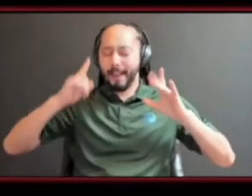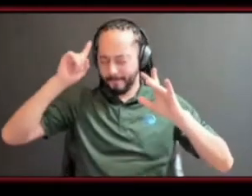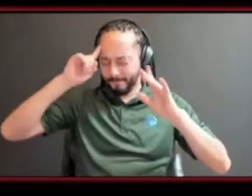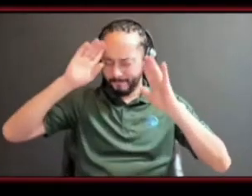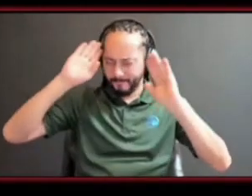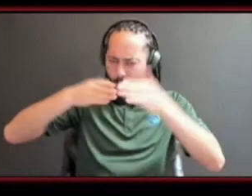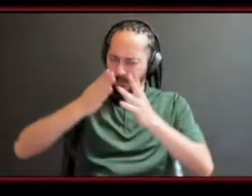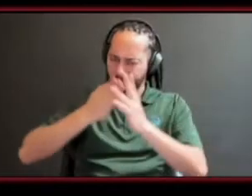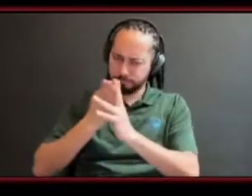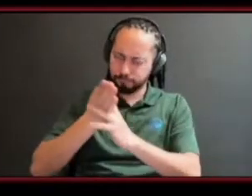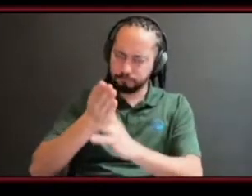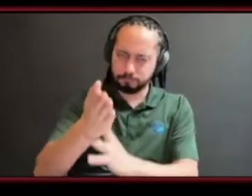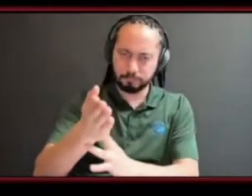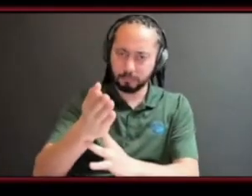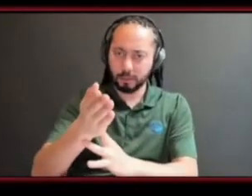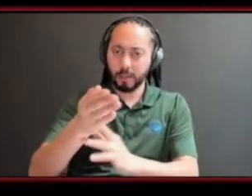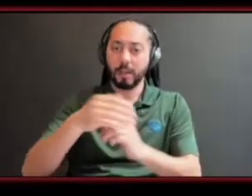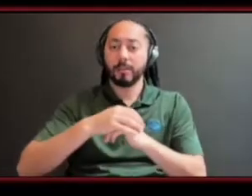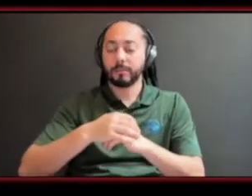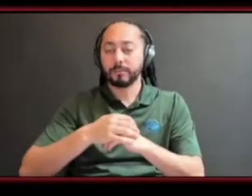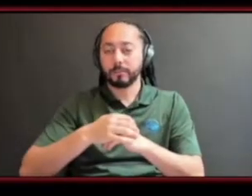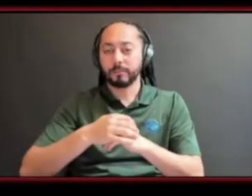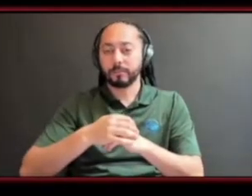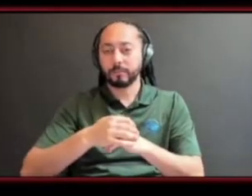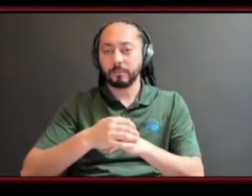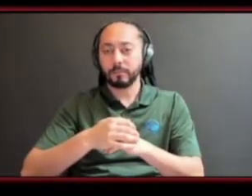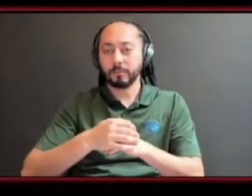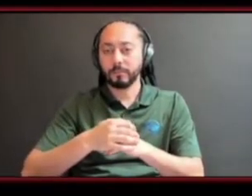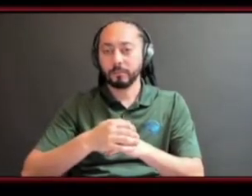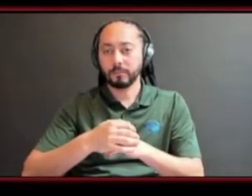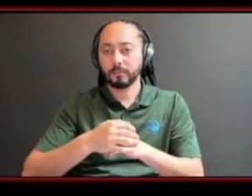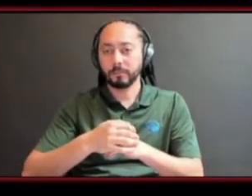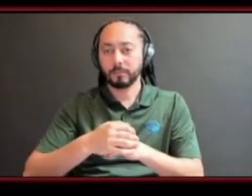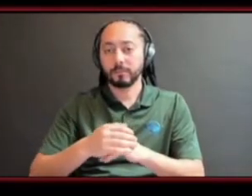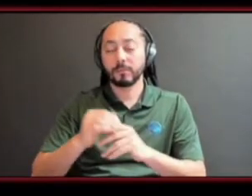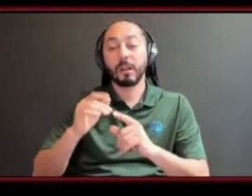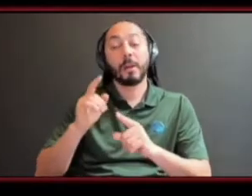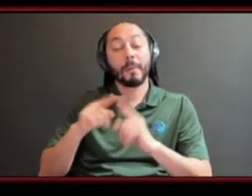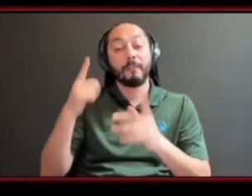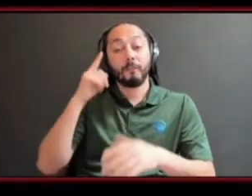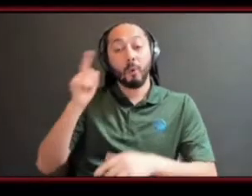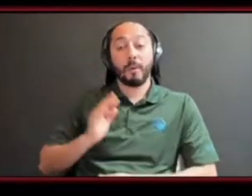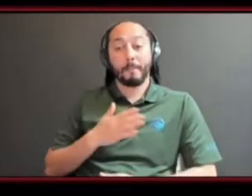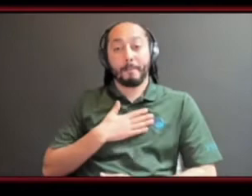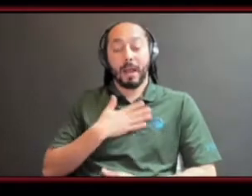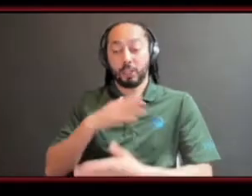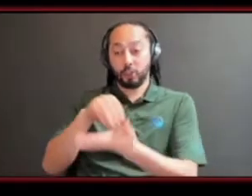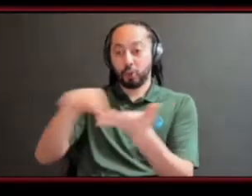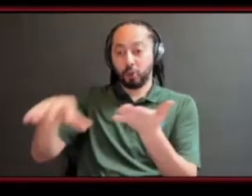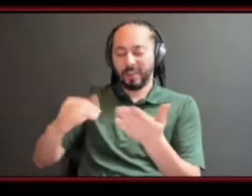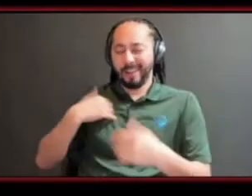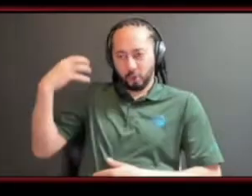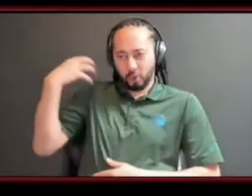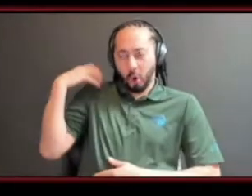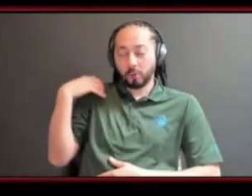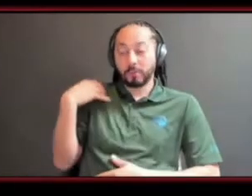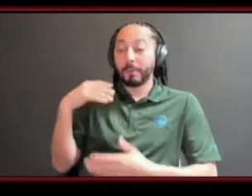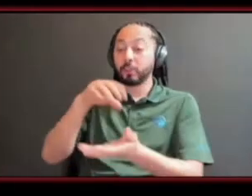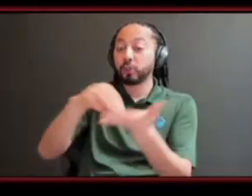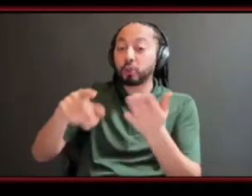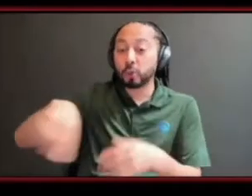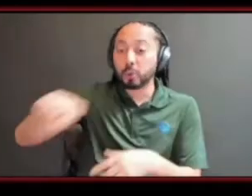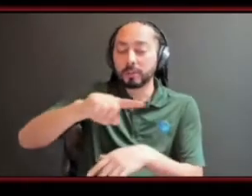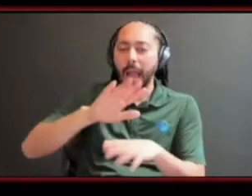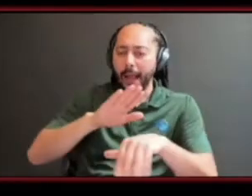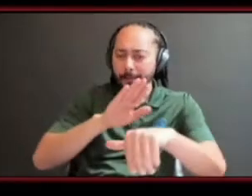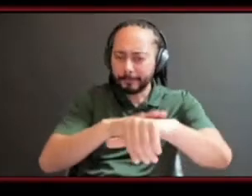my models and as the um aso where our students what i would tell them is just find that solid